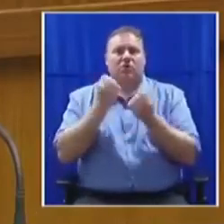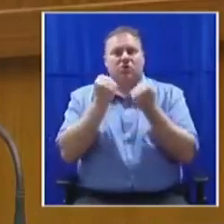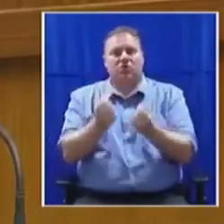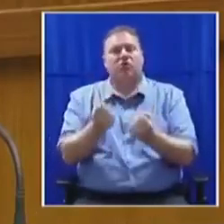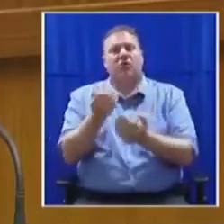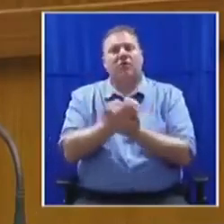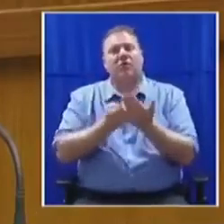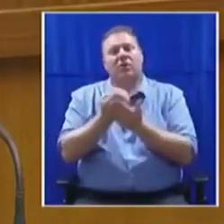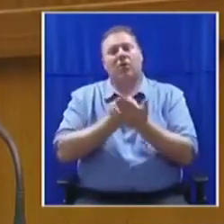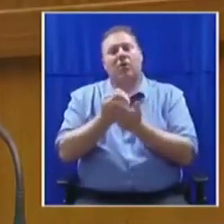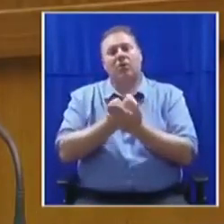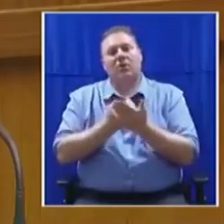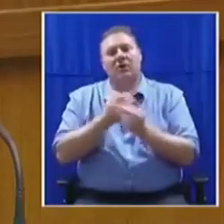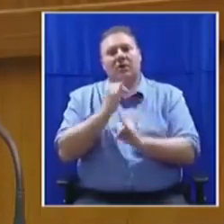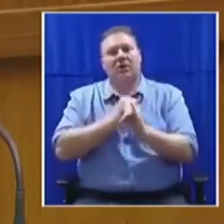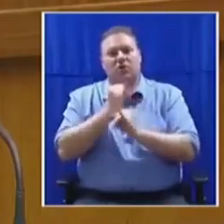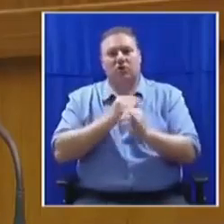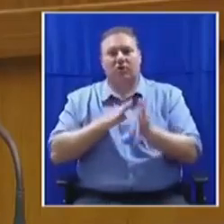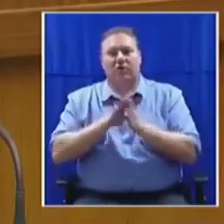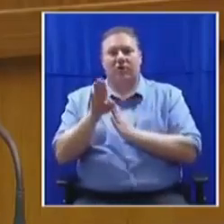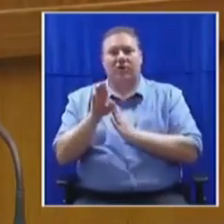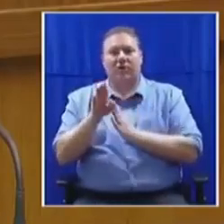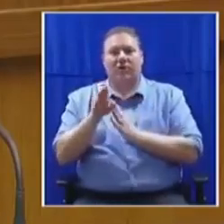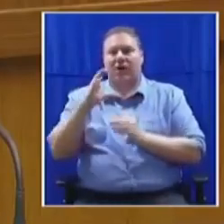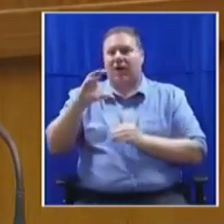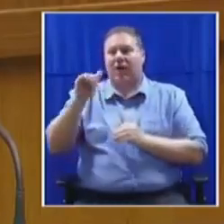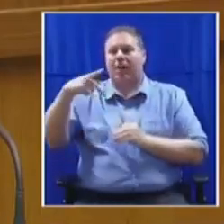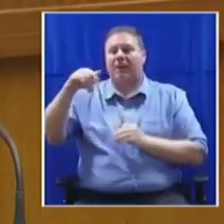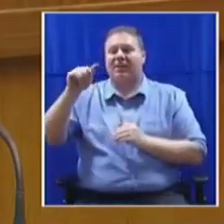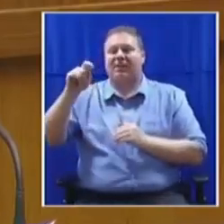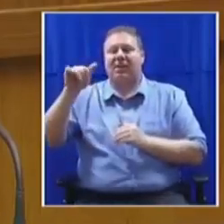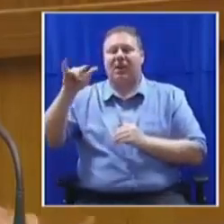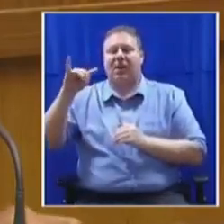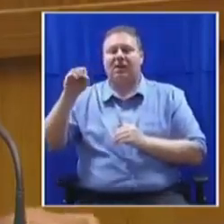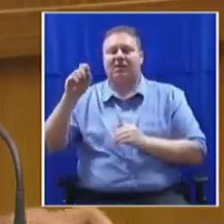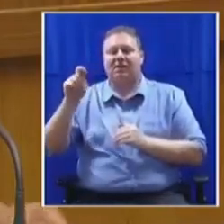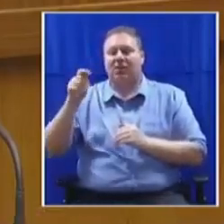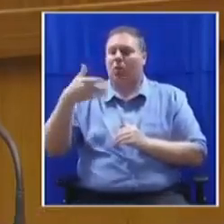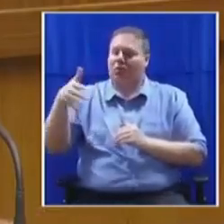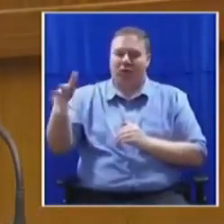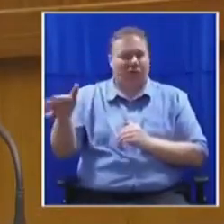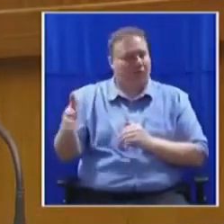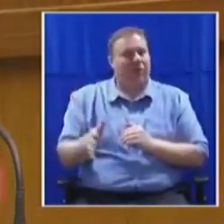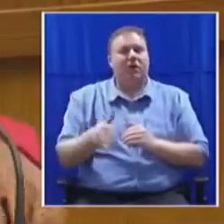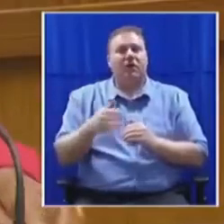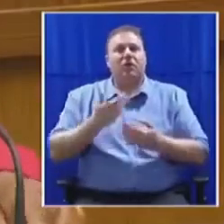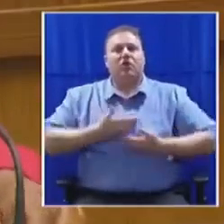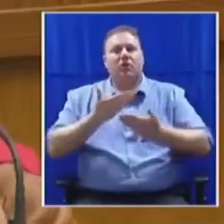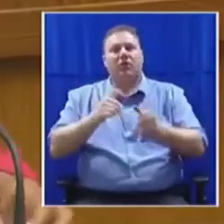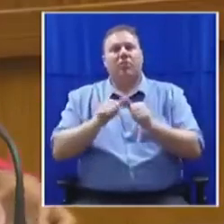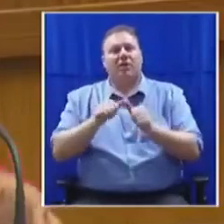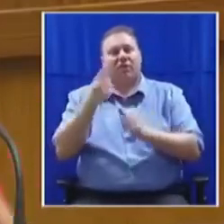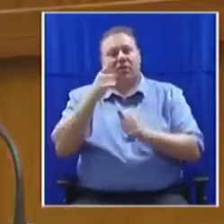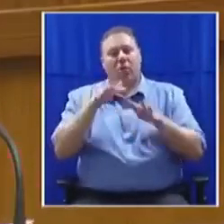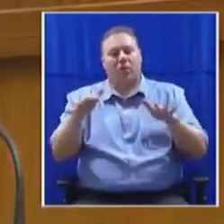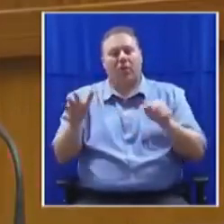development, independent from capitalists and provide better services to all its people, build and maintain